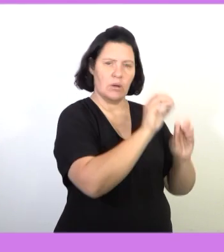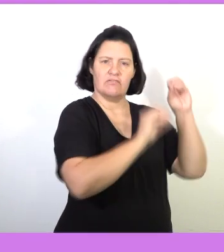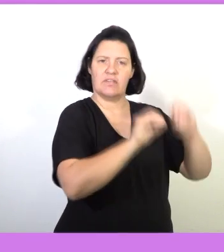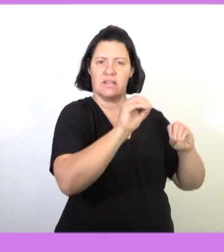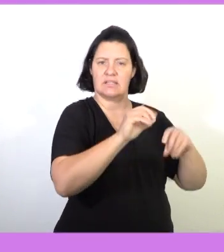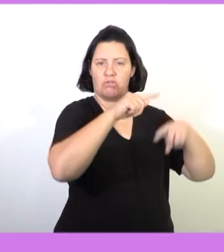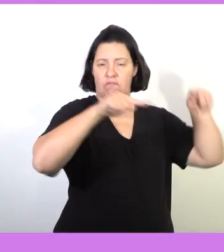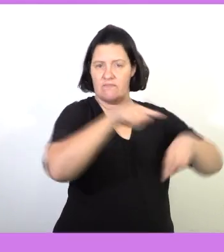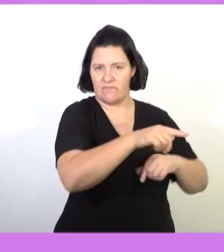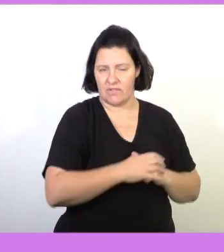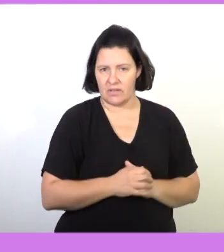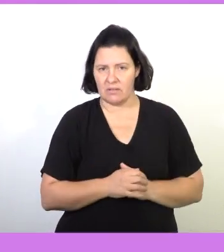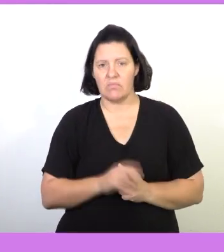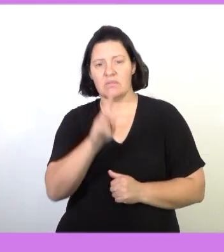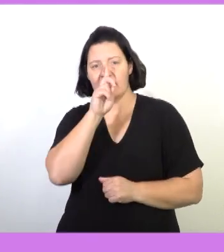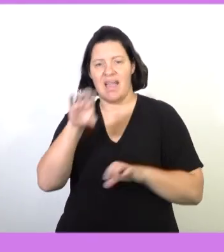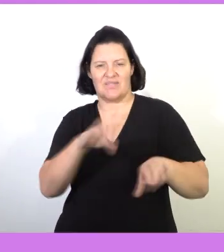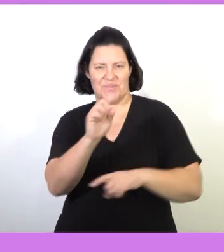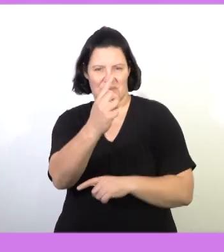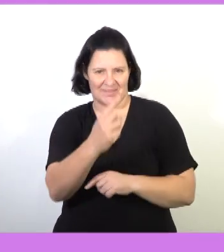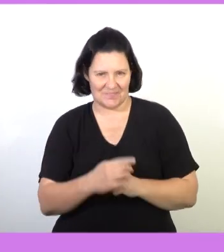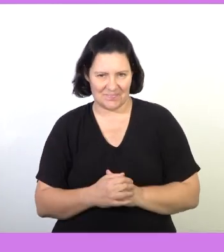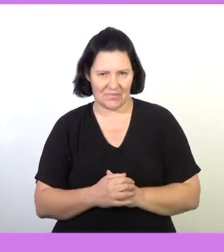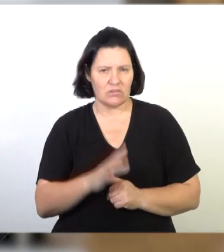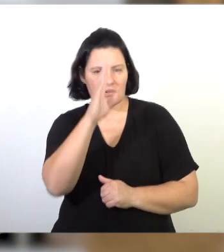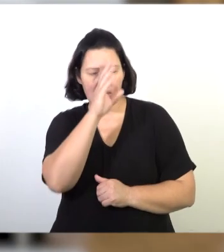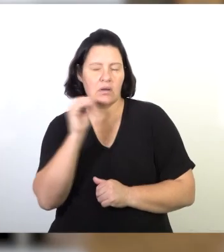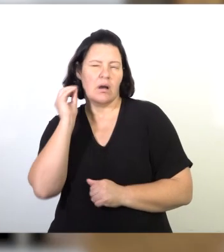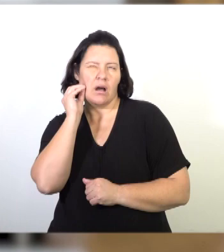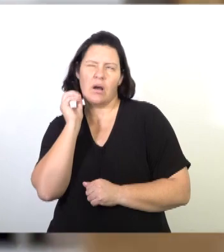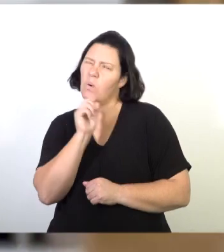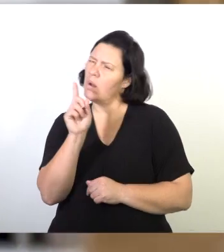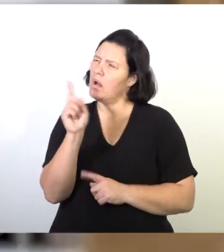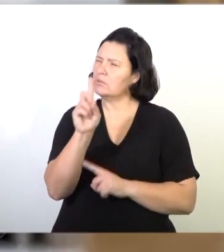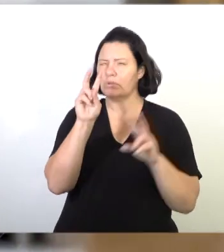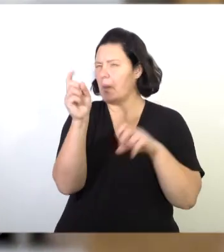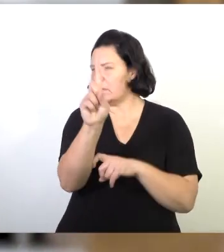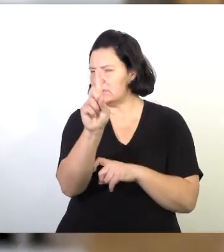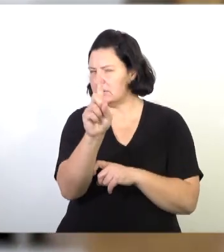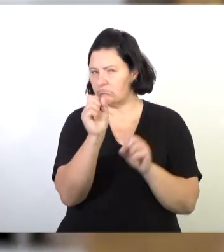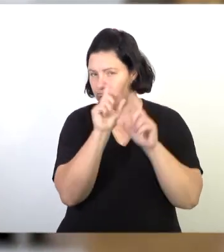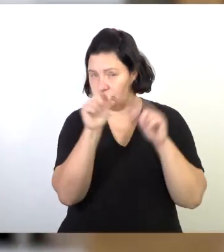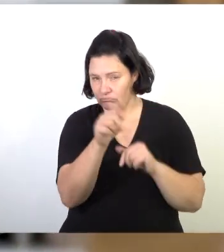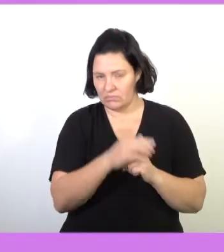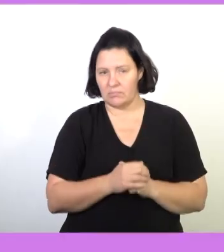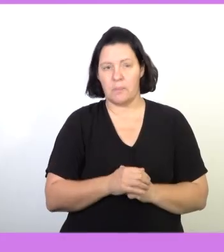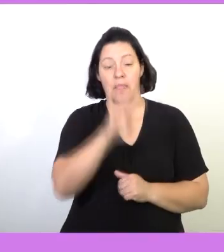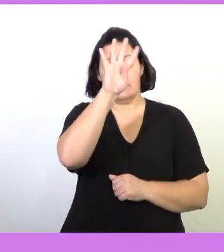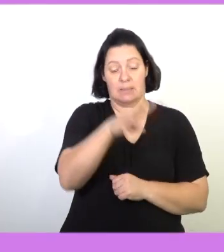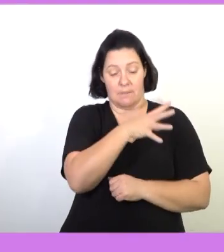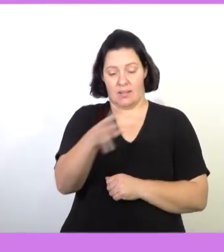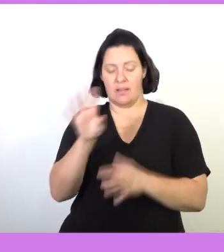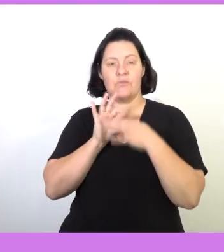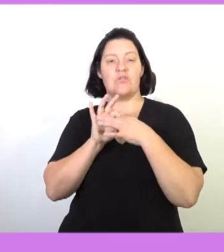let's look at our first activity, just to remind ourselves about this topic. The table